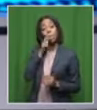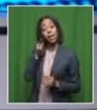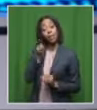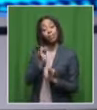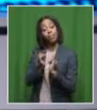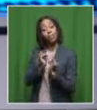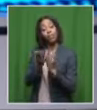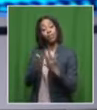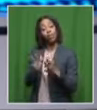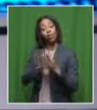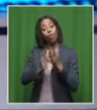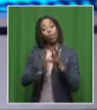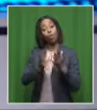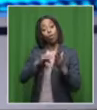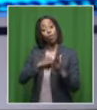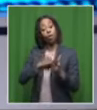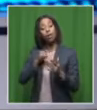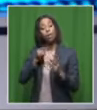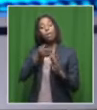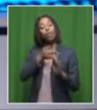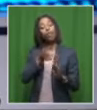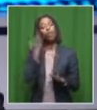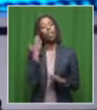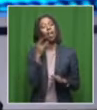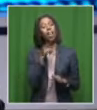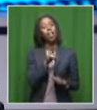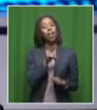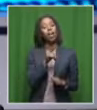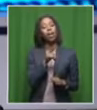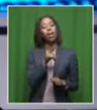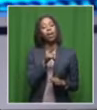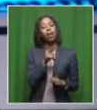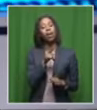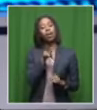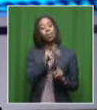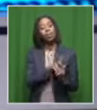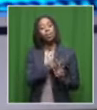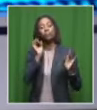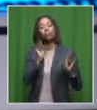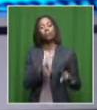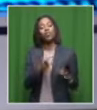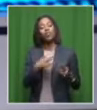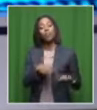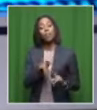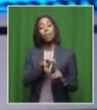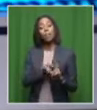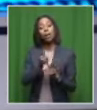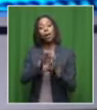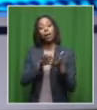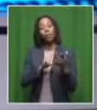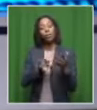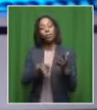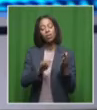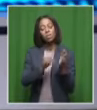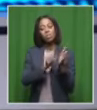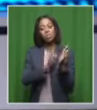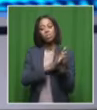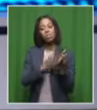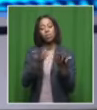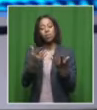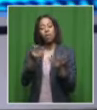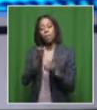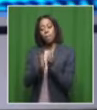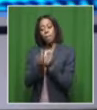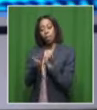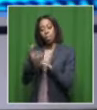that we interviewed on our story was once upon a time, that person who was in denial. Somebody posted a story about having lost their